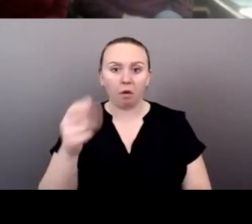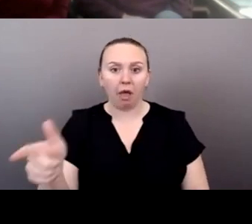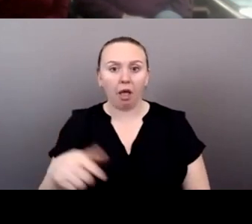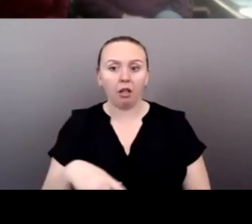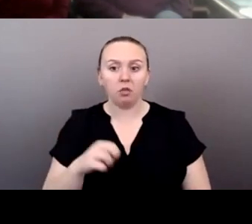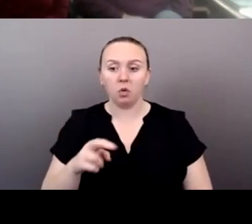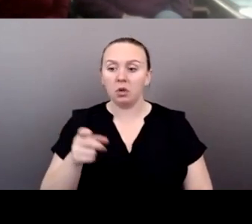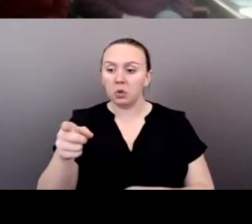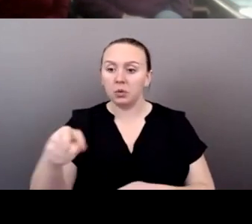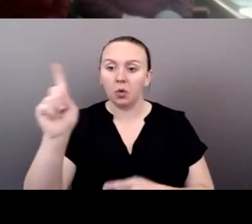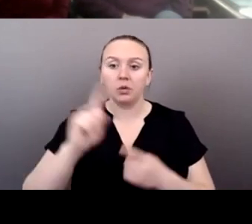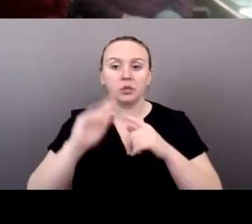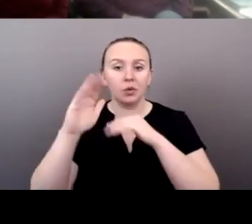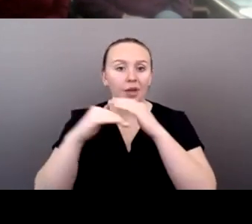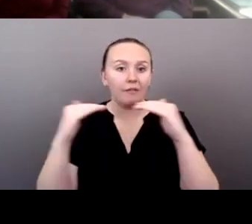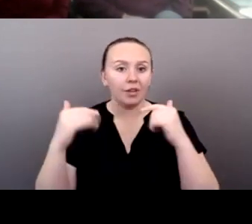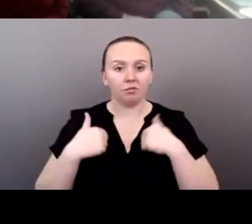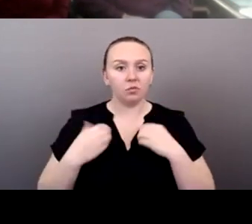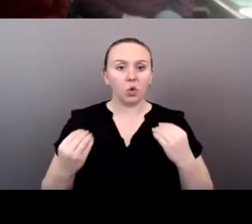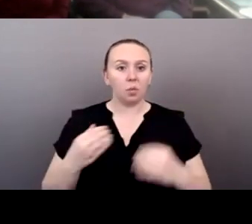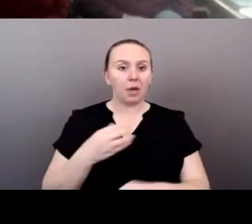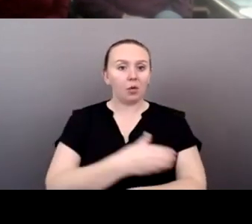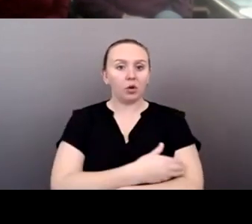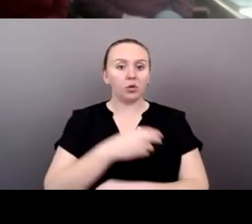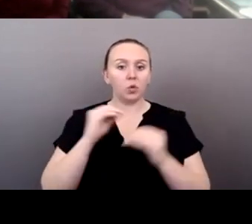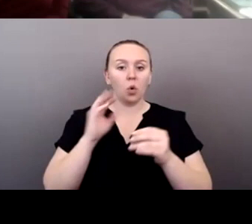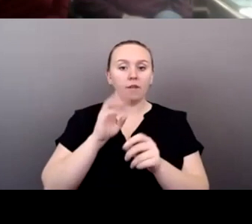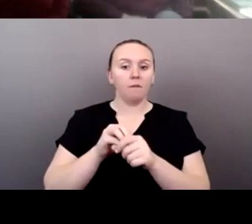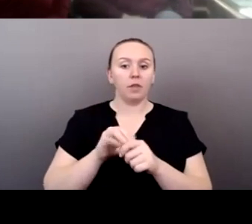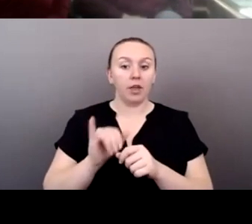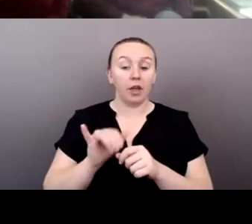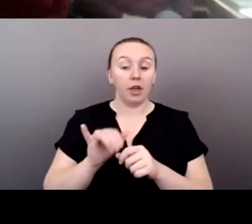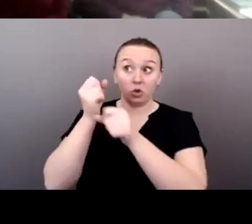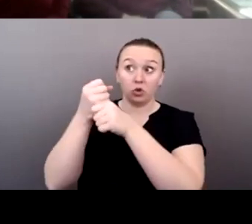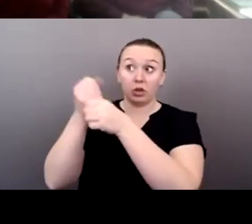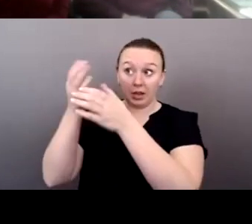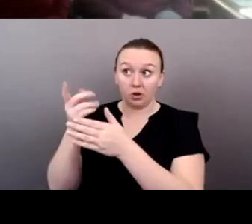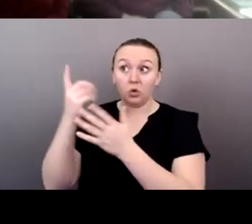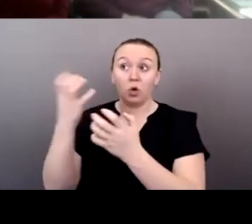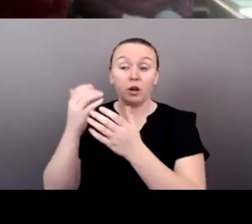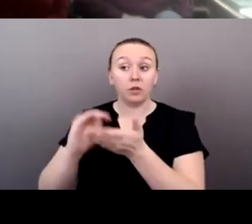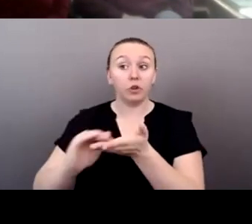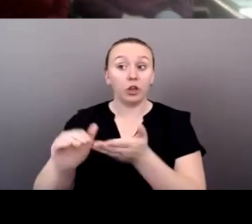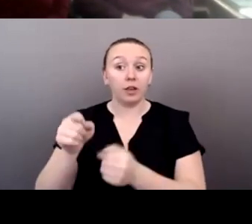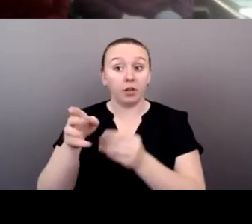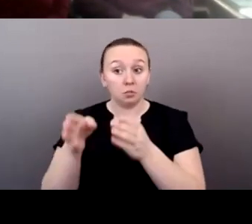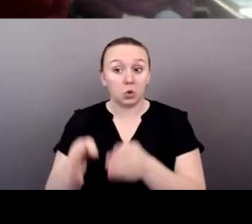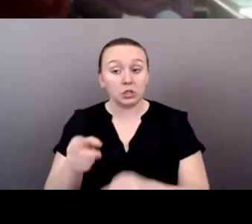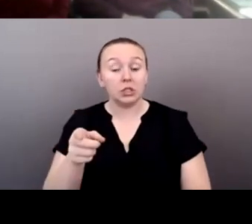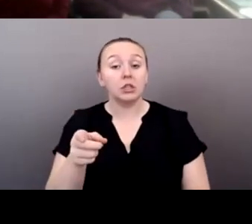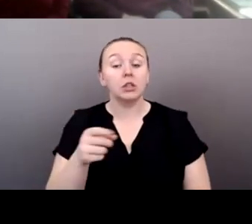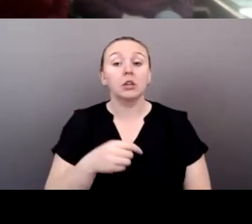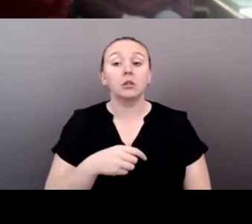goes to heaven. And that if our creator wanted to forgive somebody that he wanted to have,